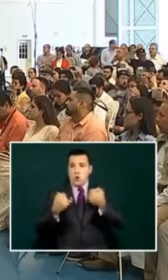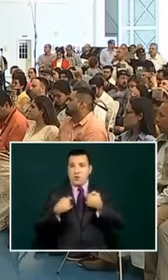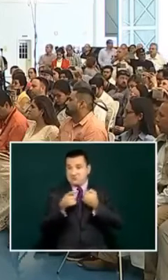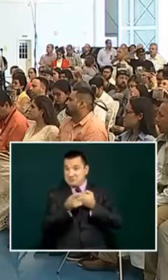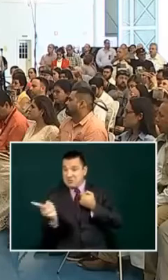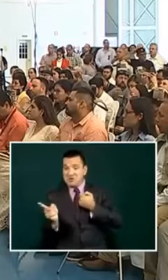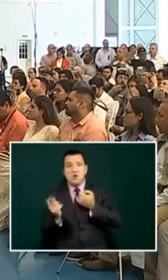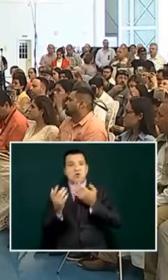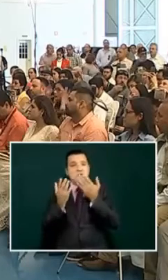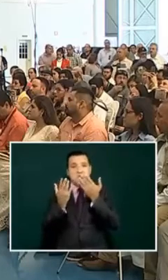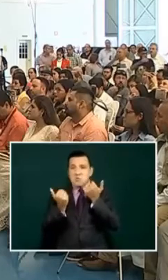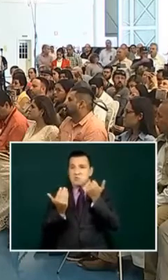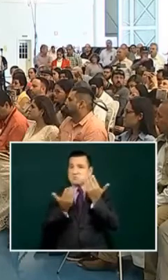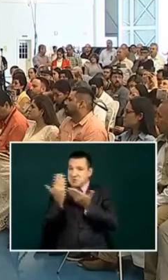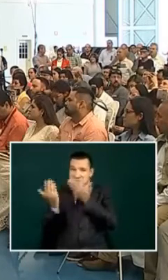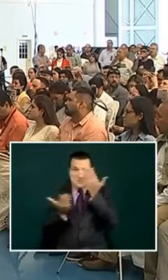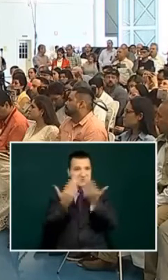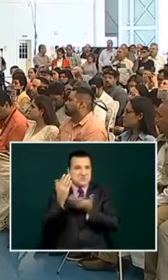contracting